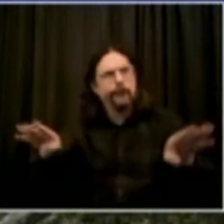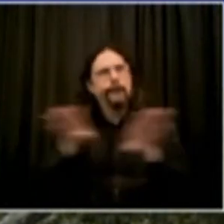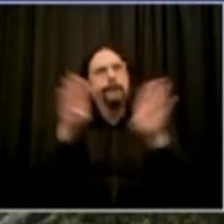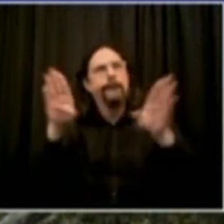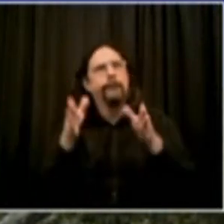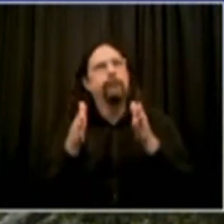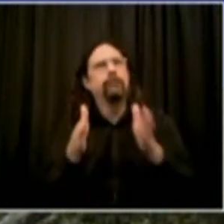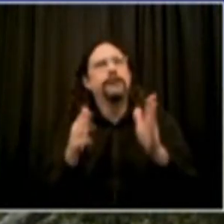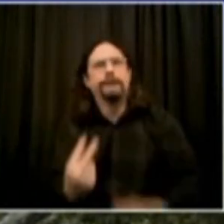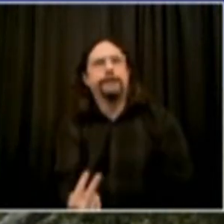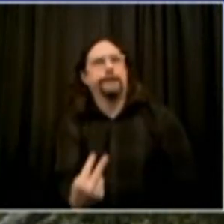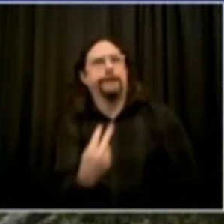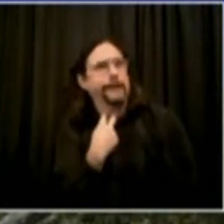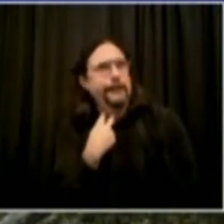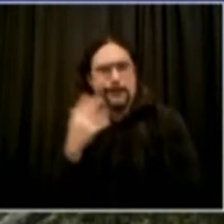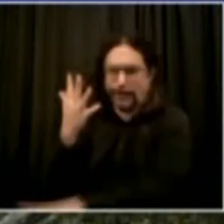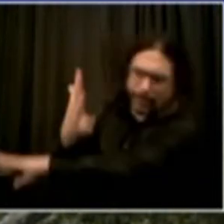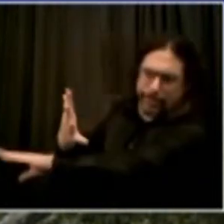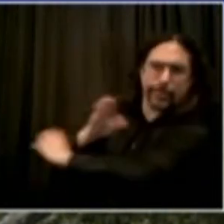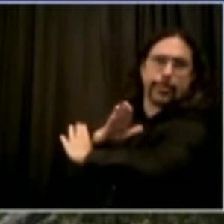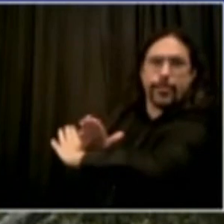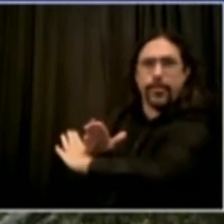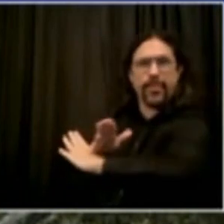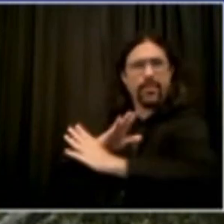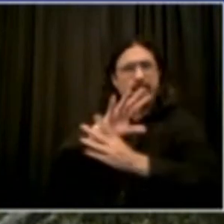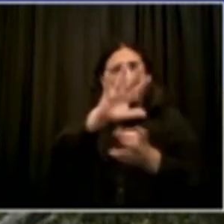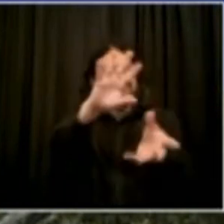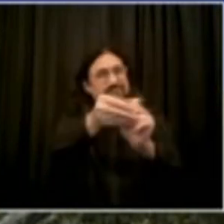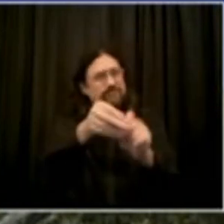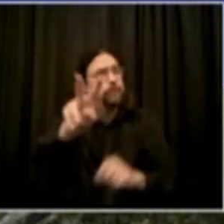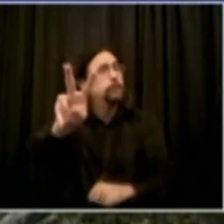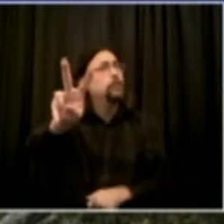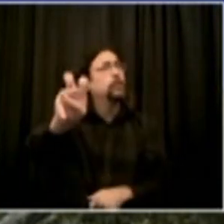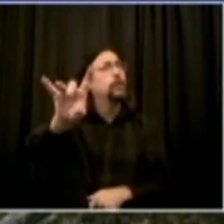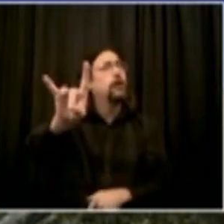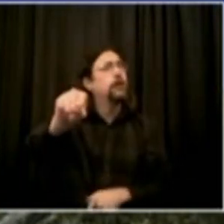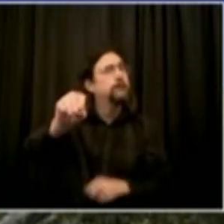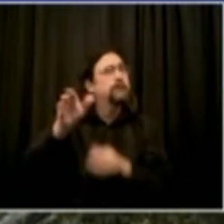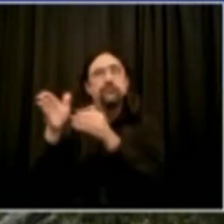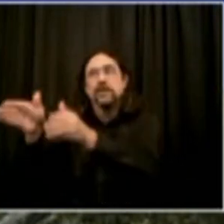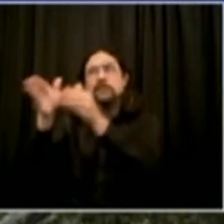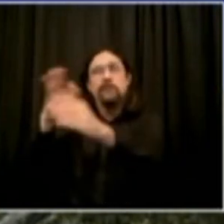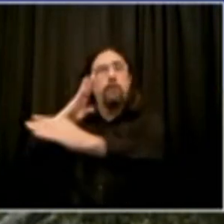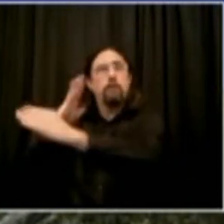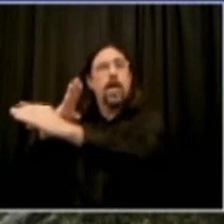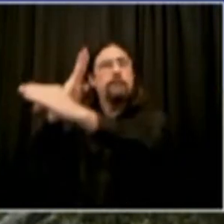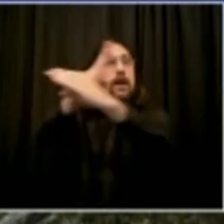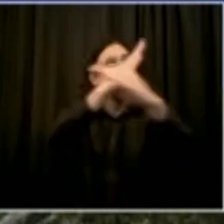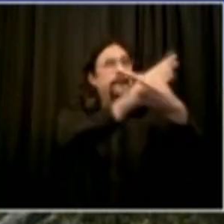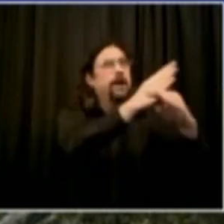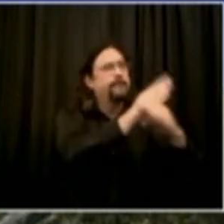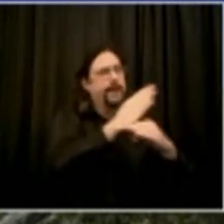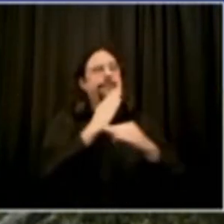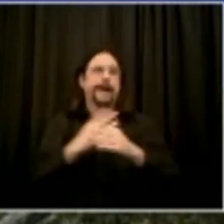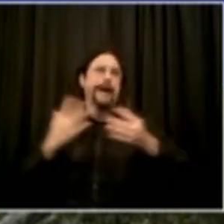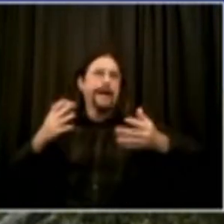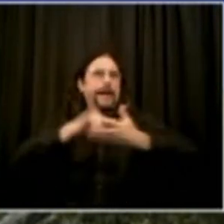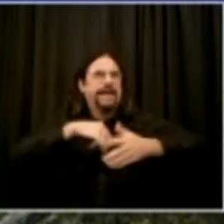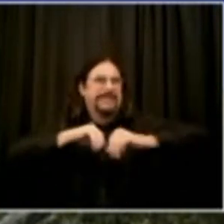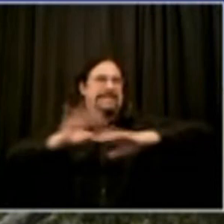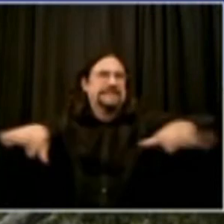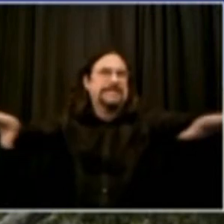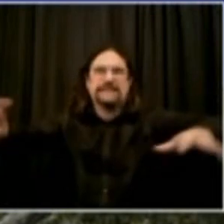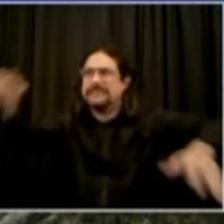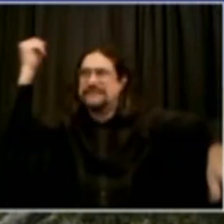Saturday. So a lot to do there. We keep moving forward. But now back to the central issue that has been gripping